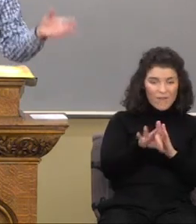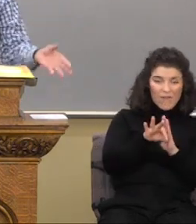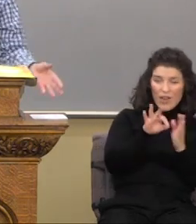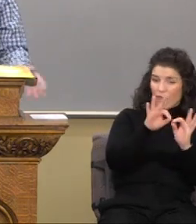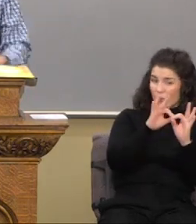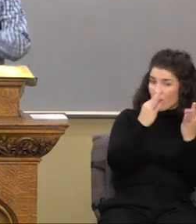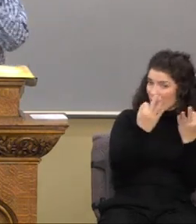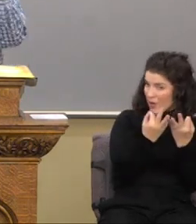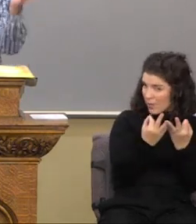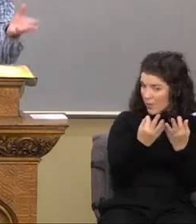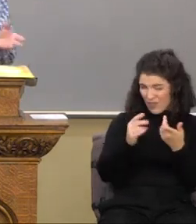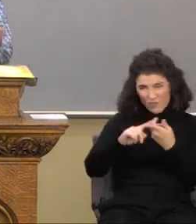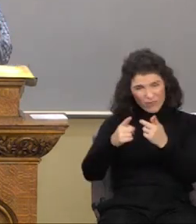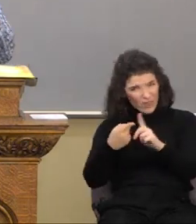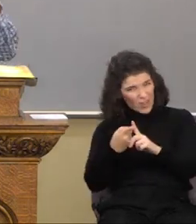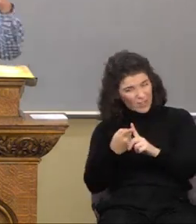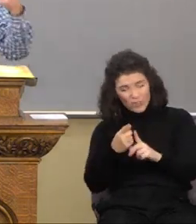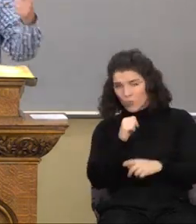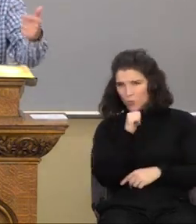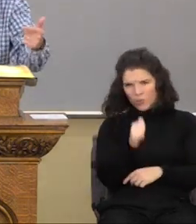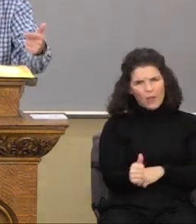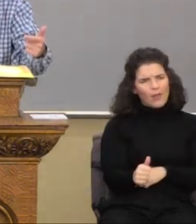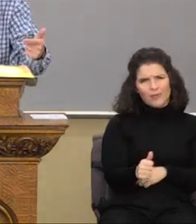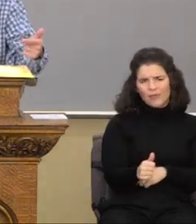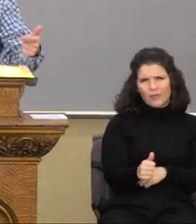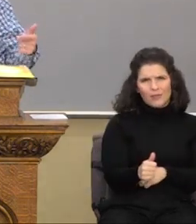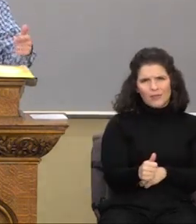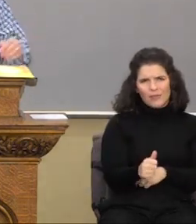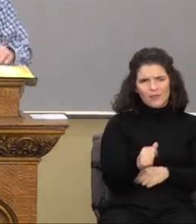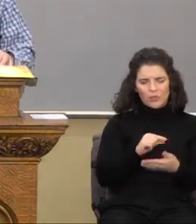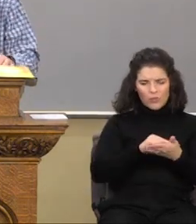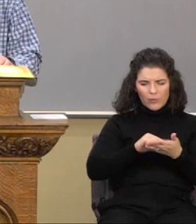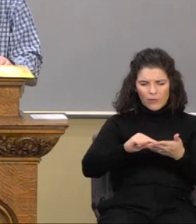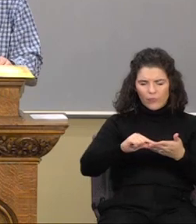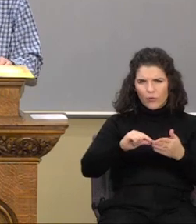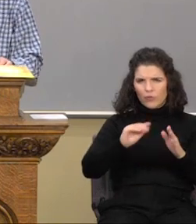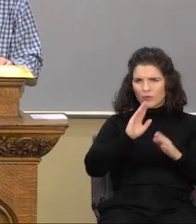going to find it from others. You know, so on and on. The verse is pretty clear.